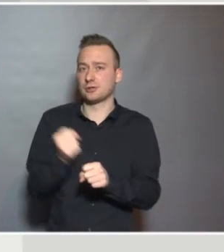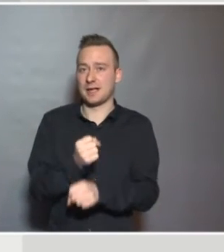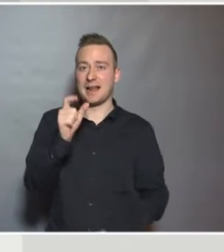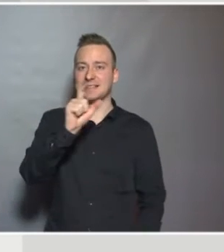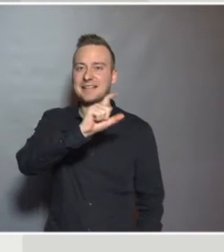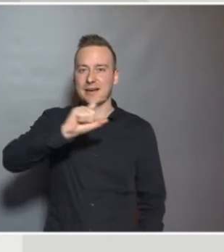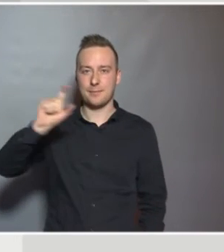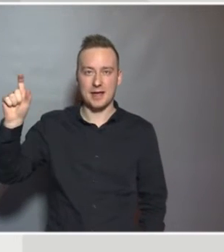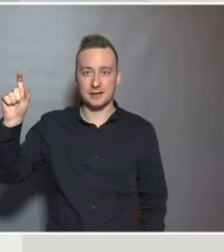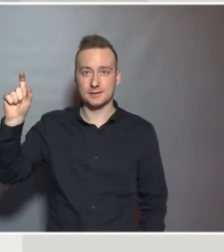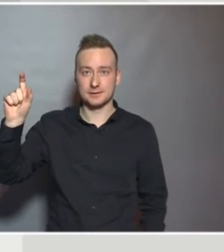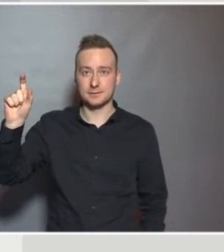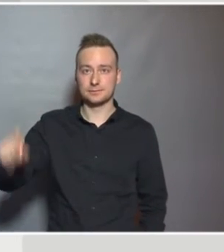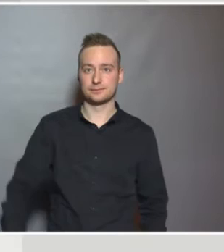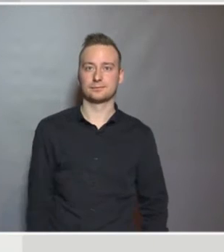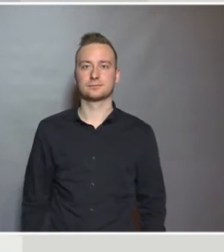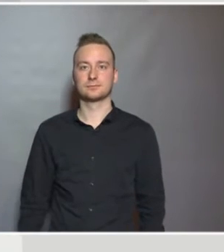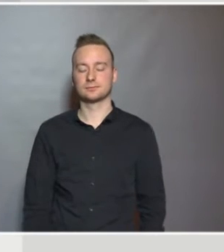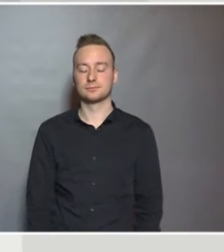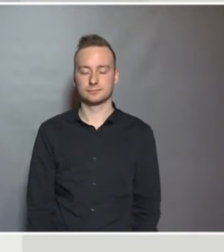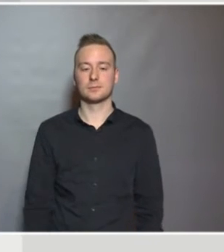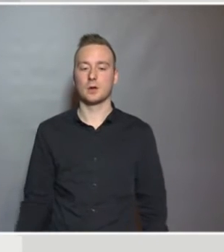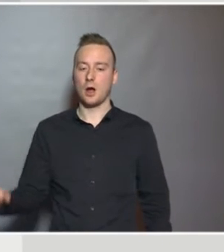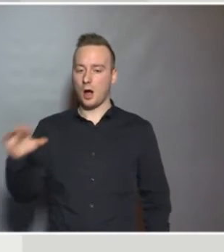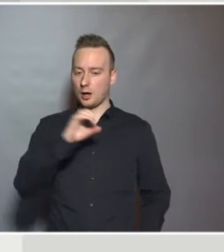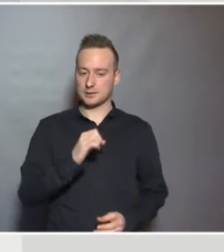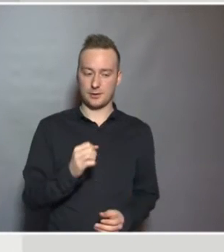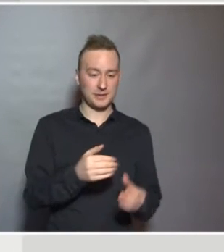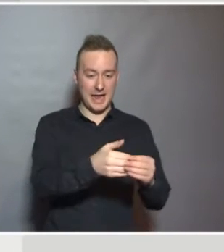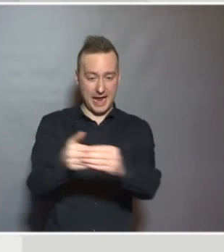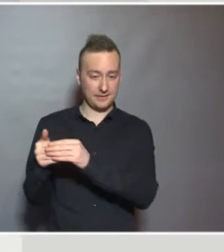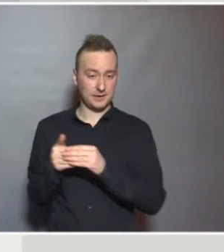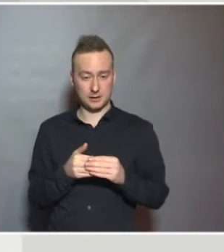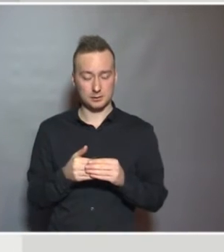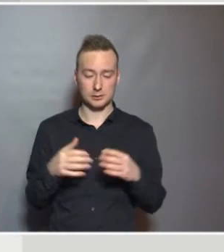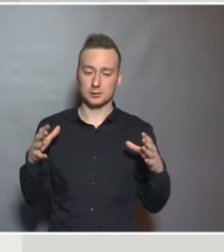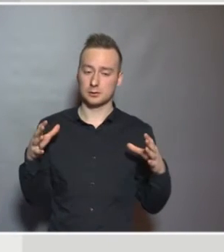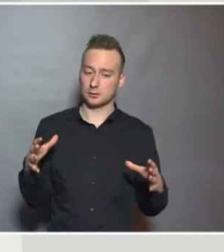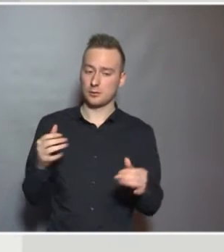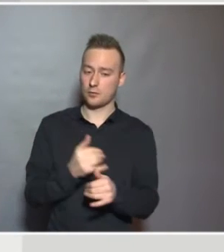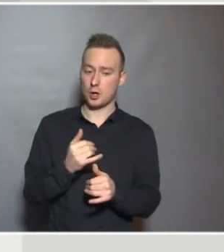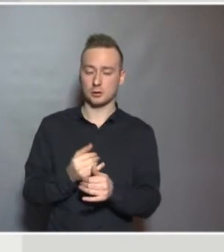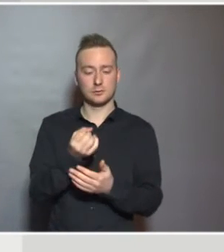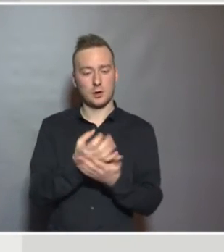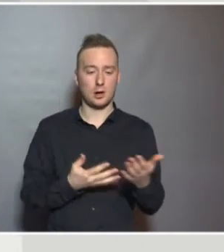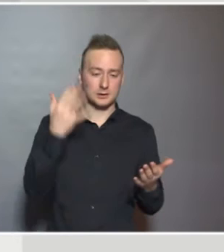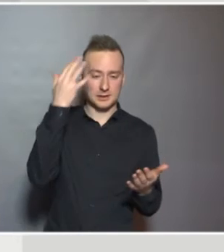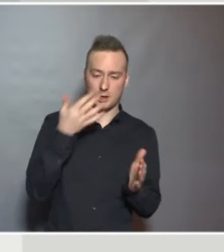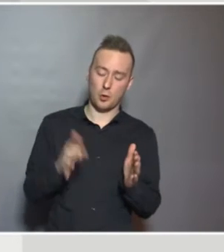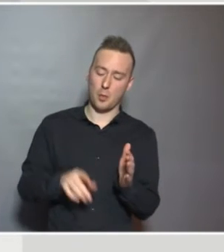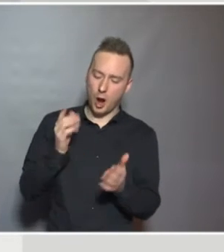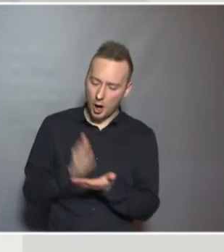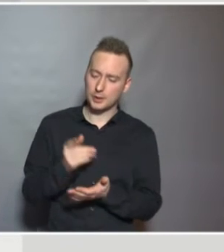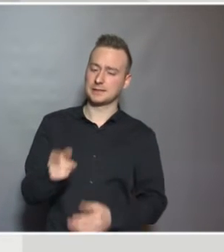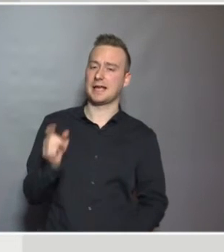Terms that everybody agrees on and has agreed a way of explaining and thinking about that term.